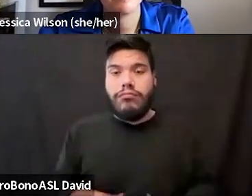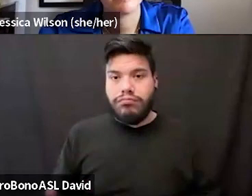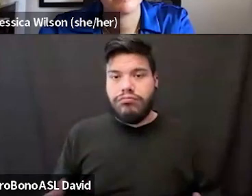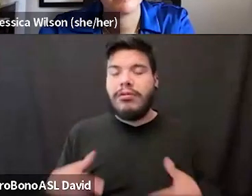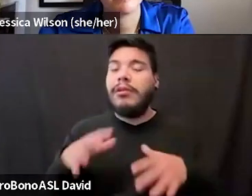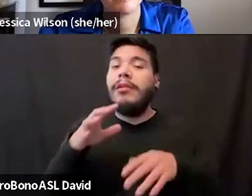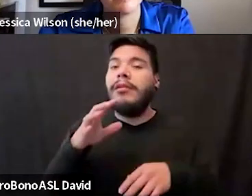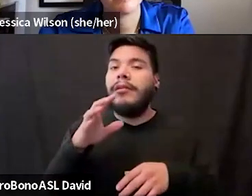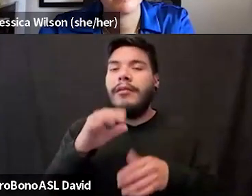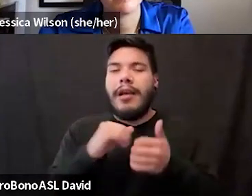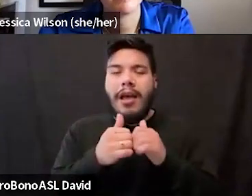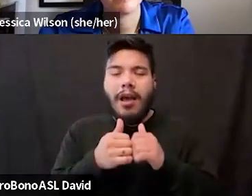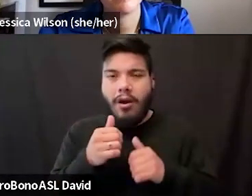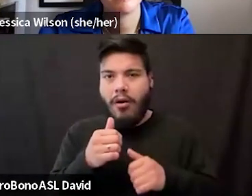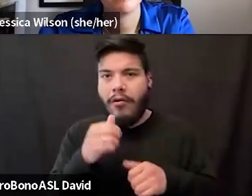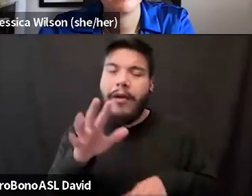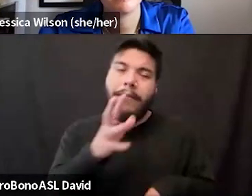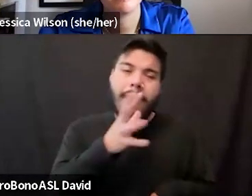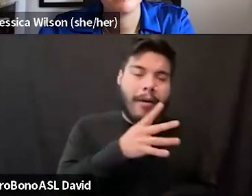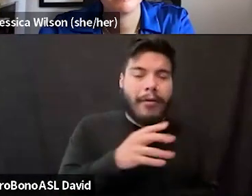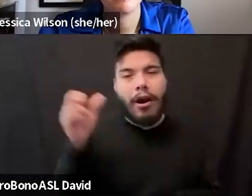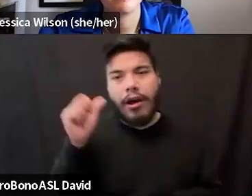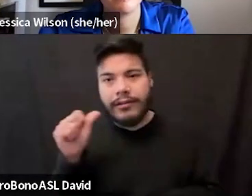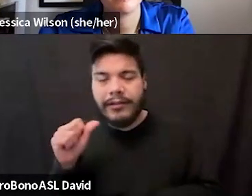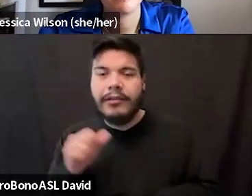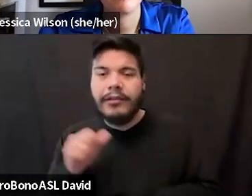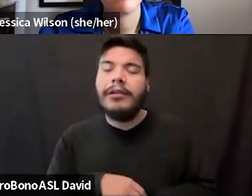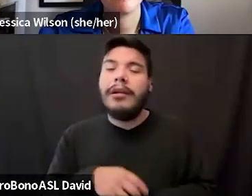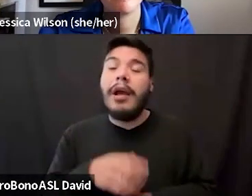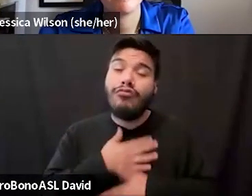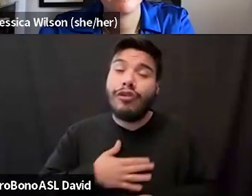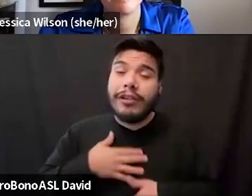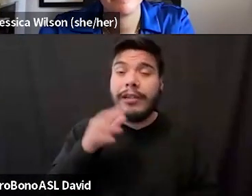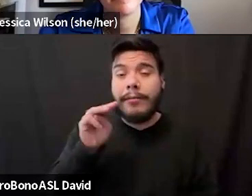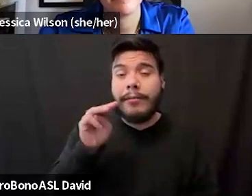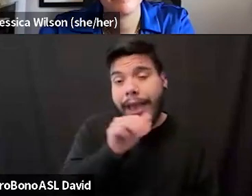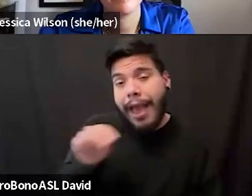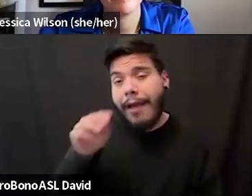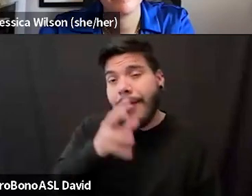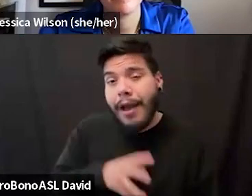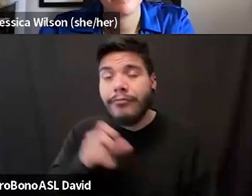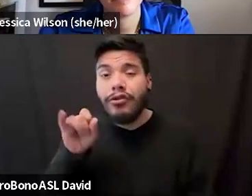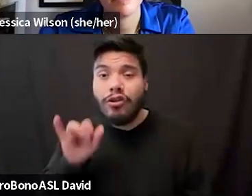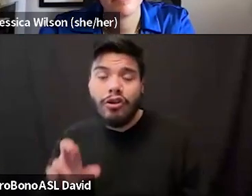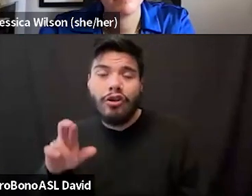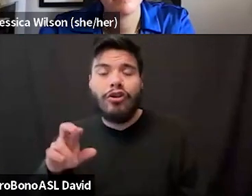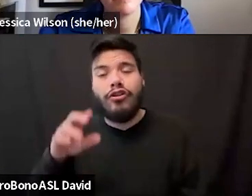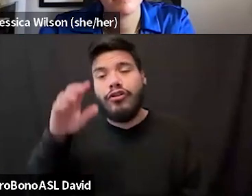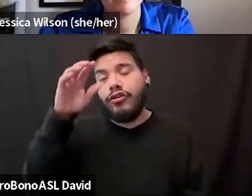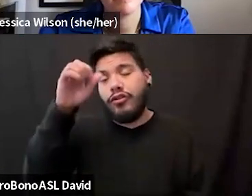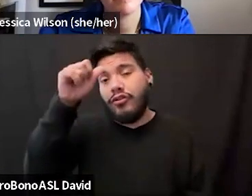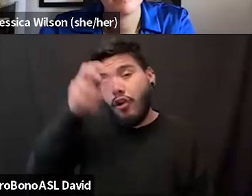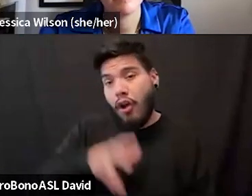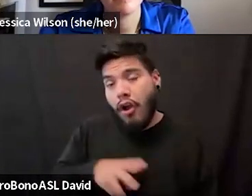you know, that mama, auntie, that energy, I appreciate the ma'am and you know, all of that, Sometimes I appreciate that as a form